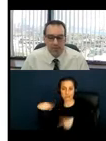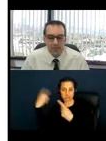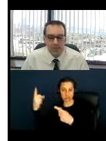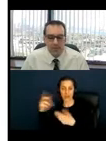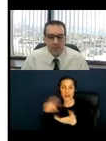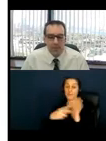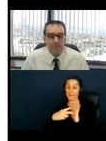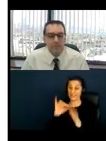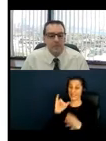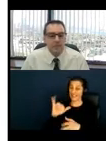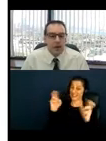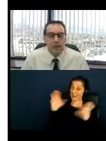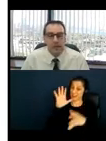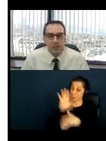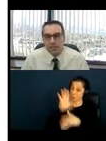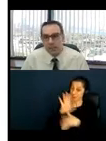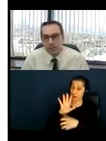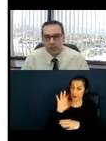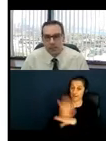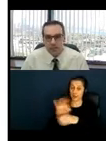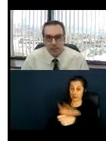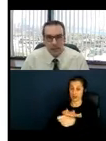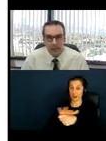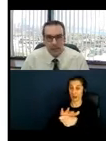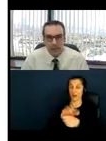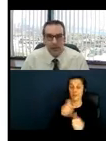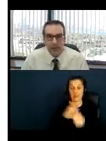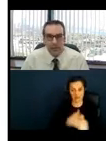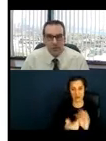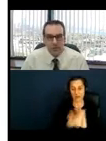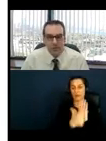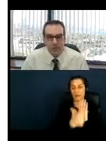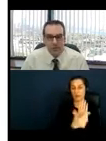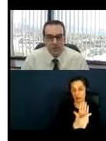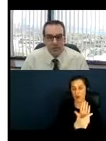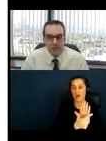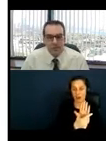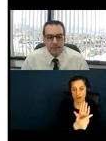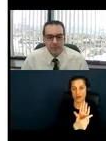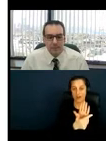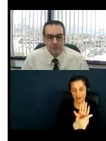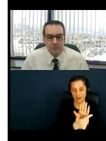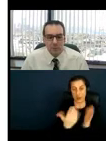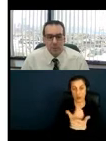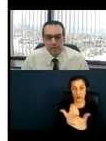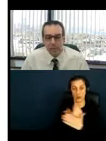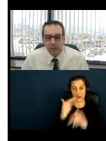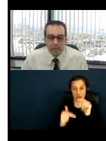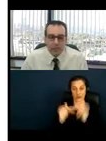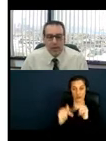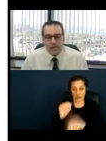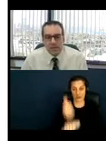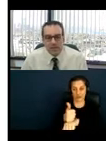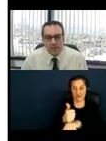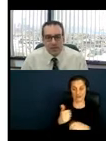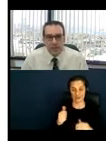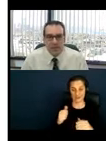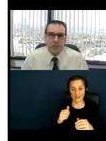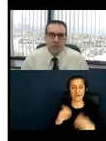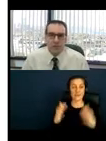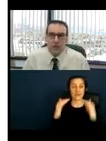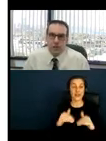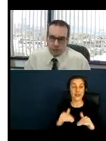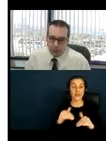business and have specific obligations that we'll discuss a little bit later on in this presentation. We then look to the 2006